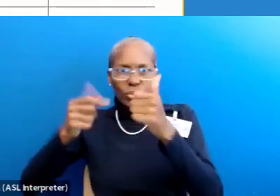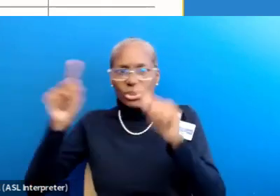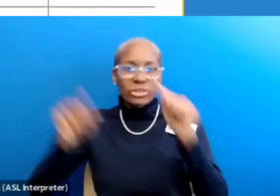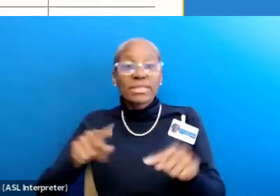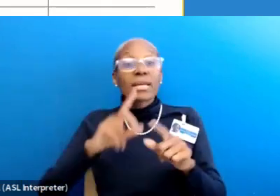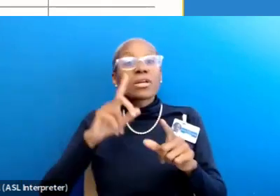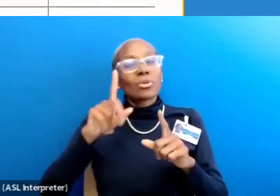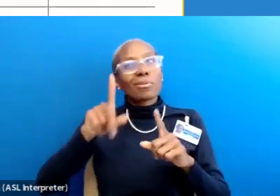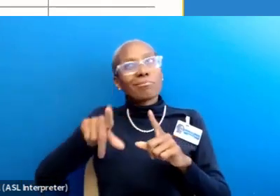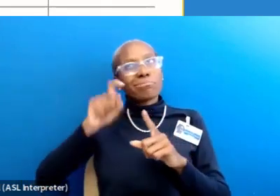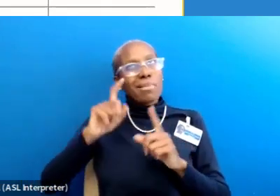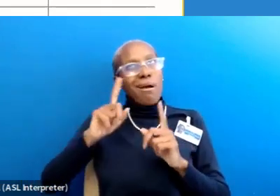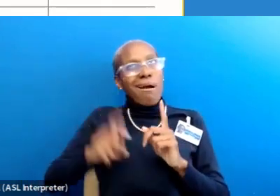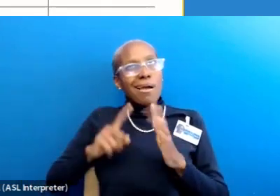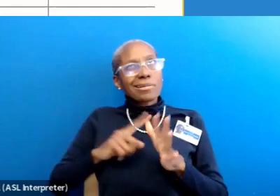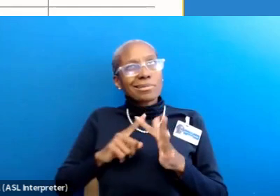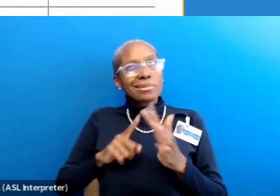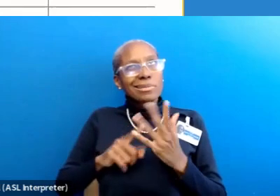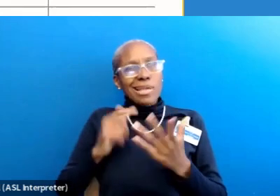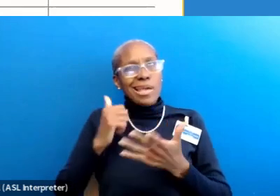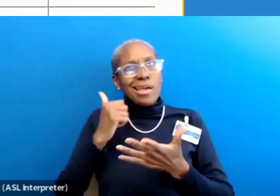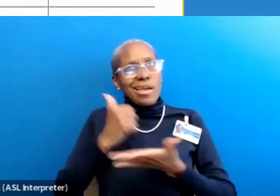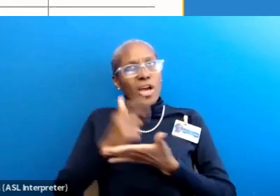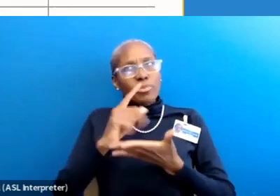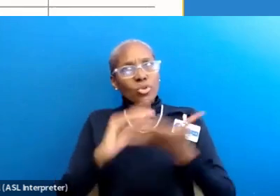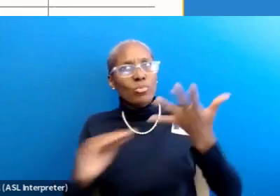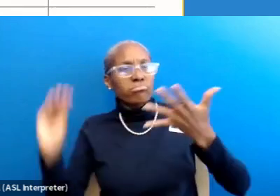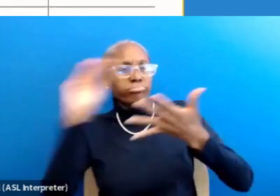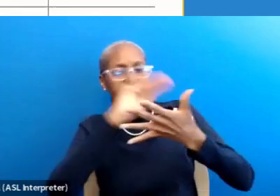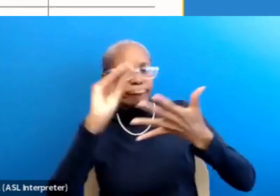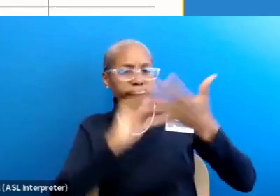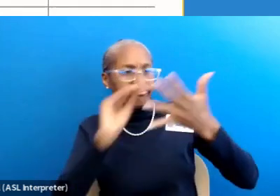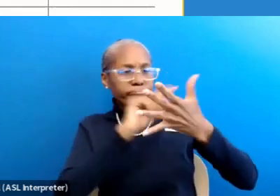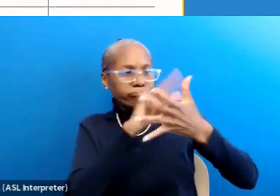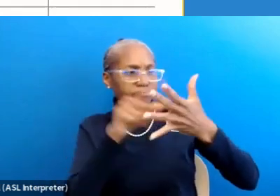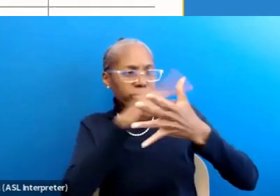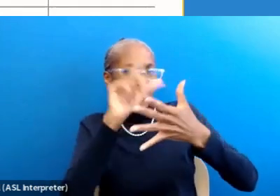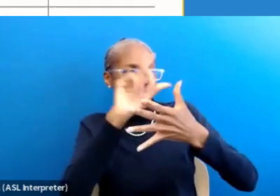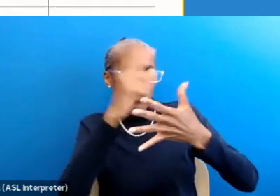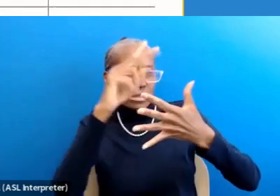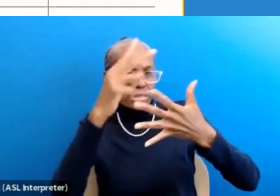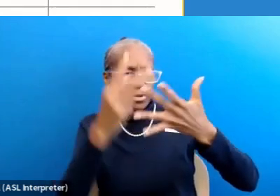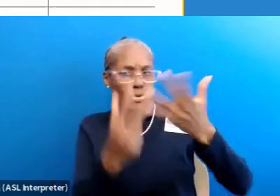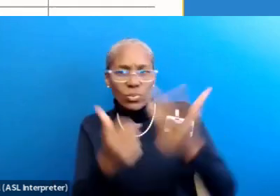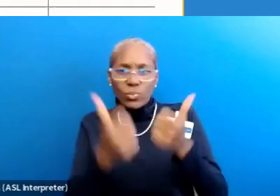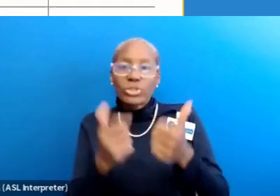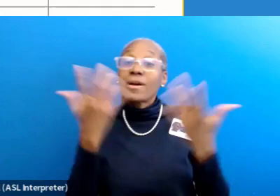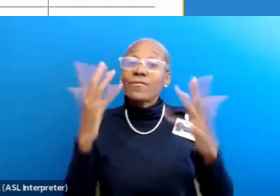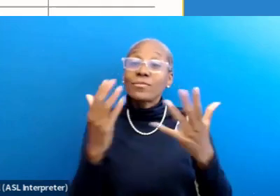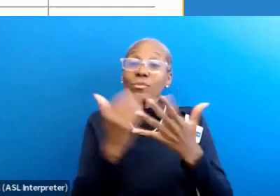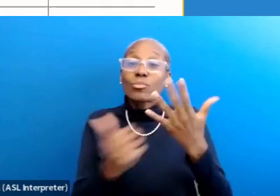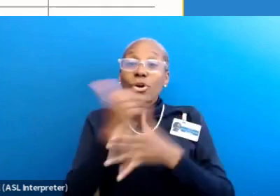Answering these questions first will help you prioritize the skills that you want to develop. Now once you have your priorities outlined,